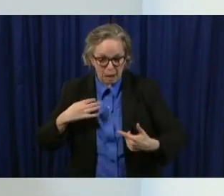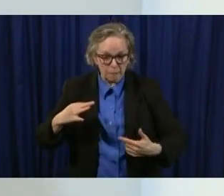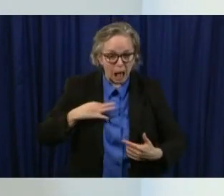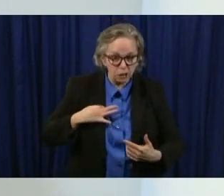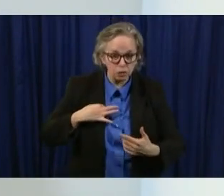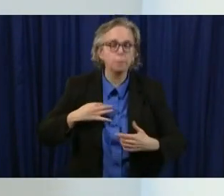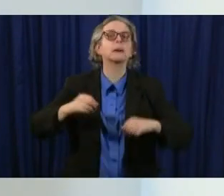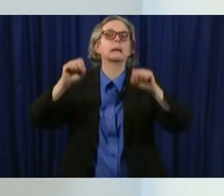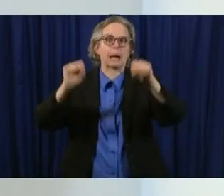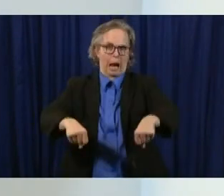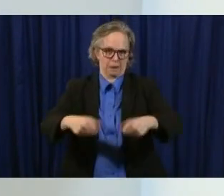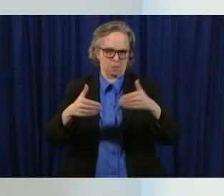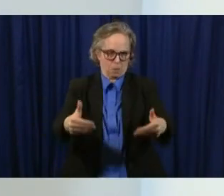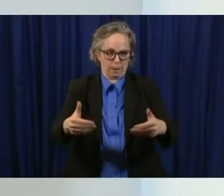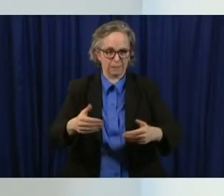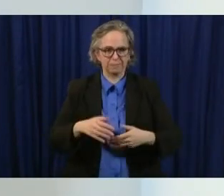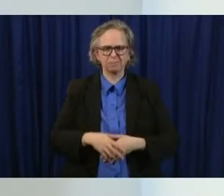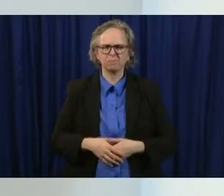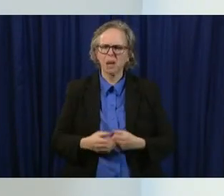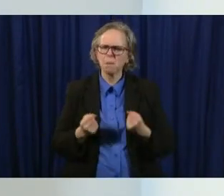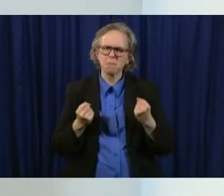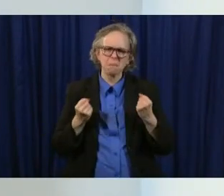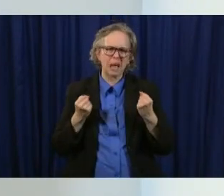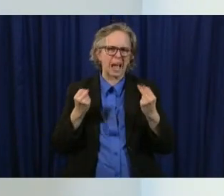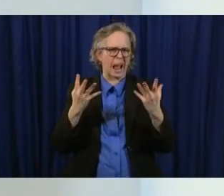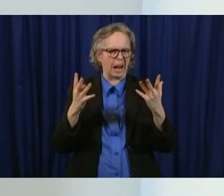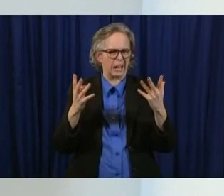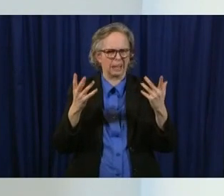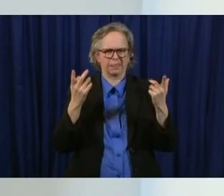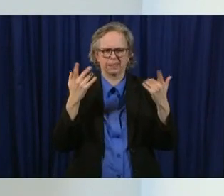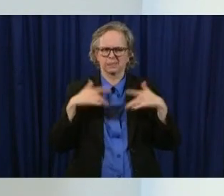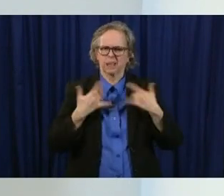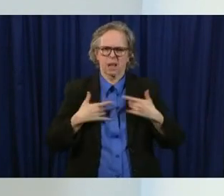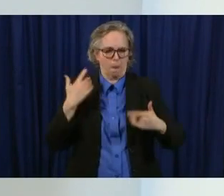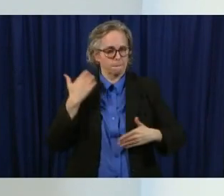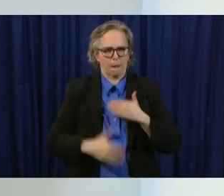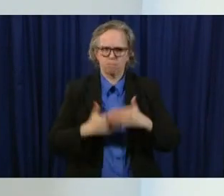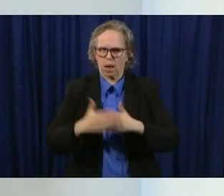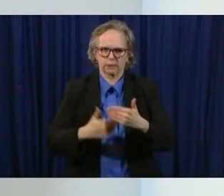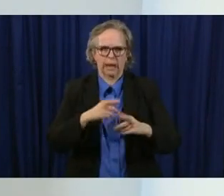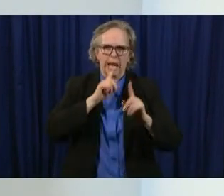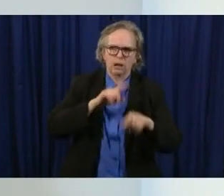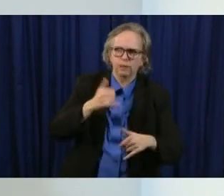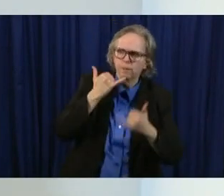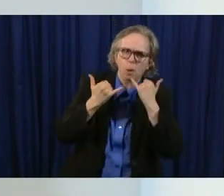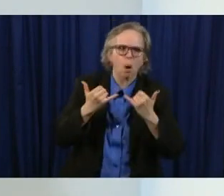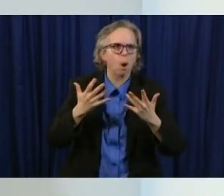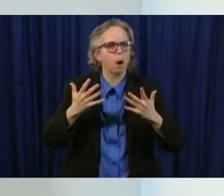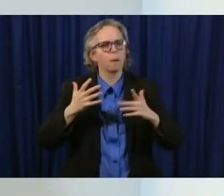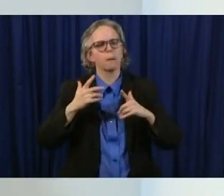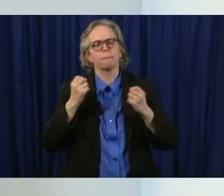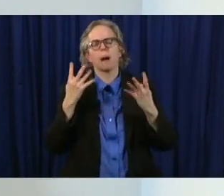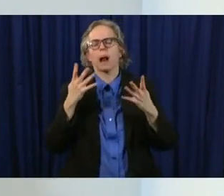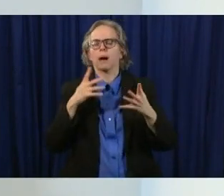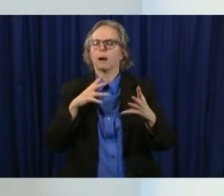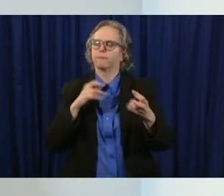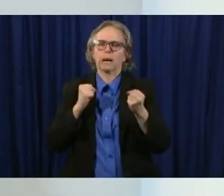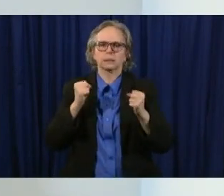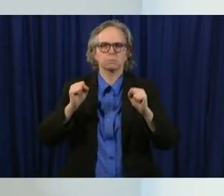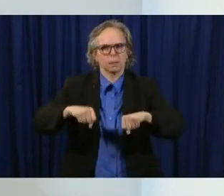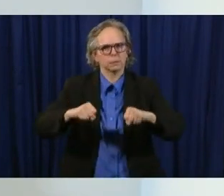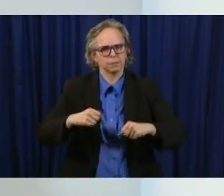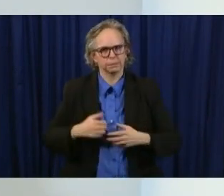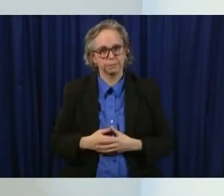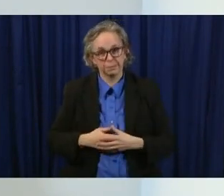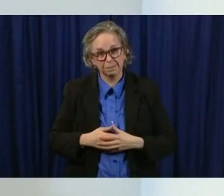going on uh they're processing and answering calls and and solving problems as quickly as they can every time the question comes up i will